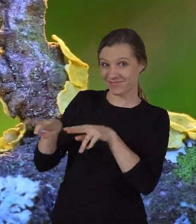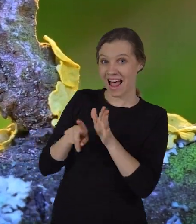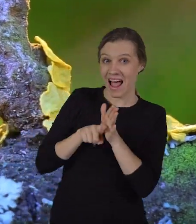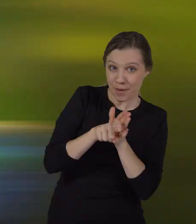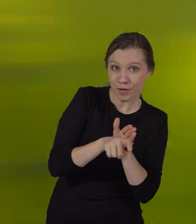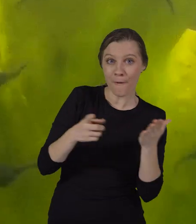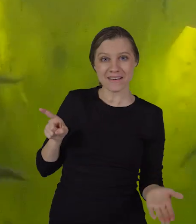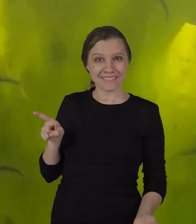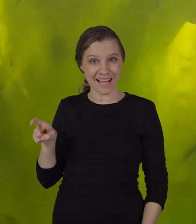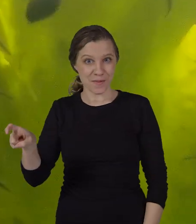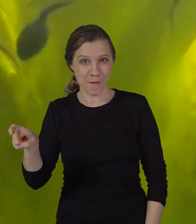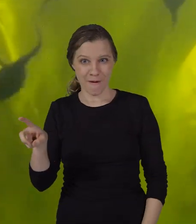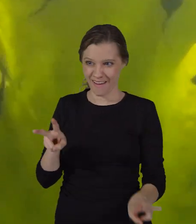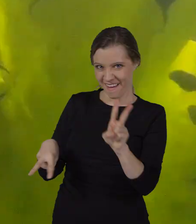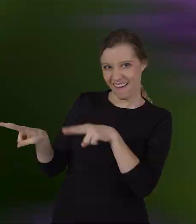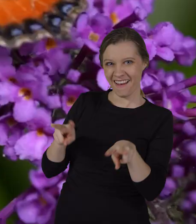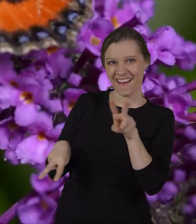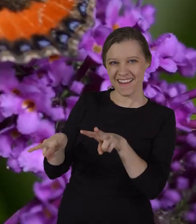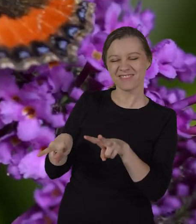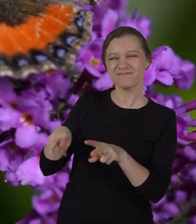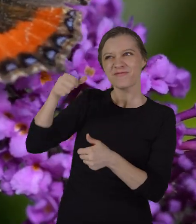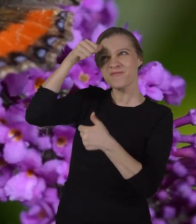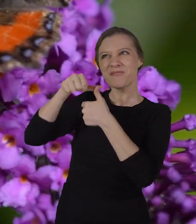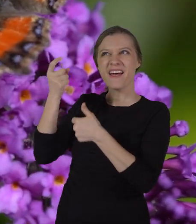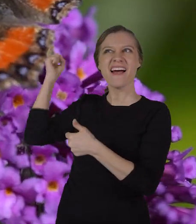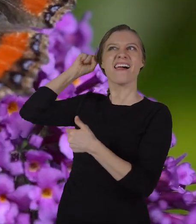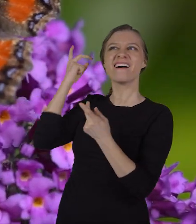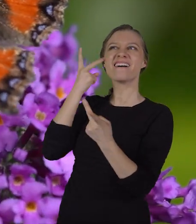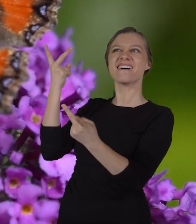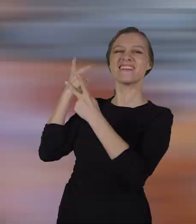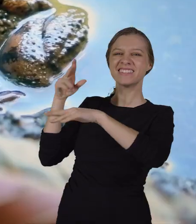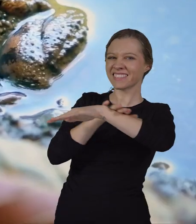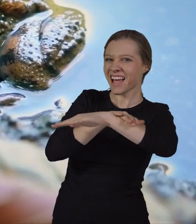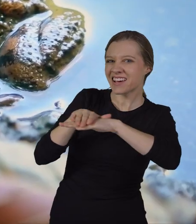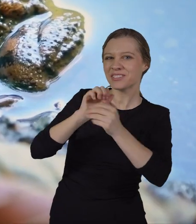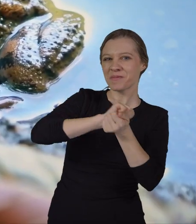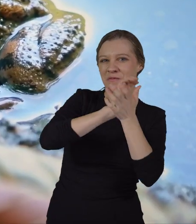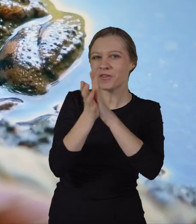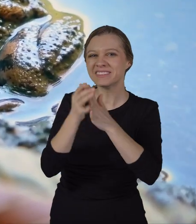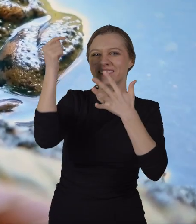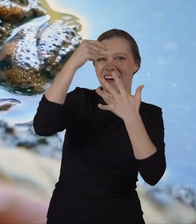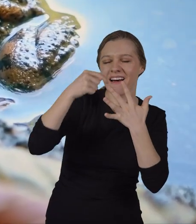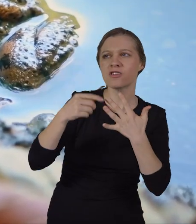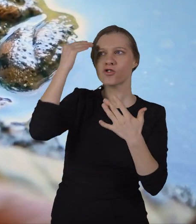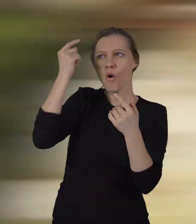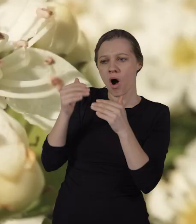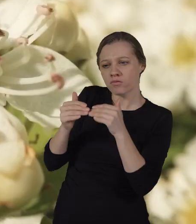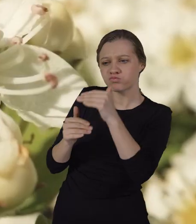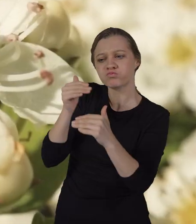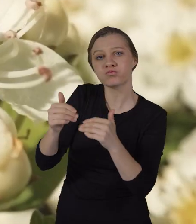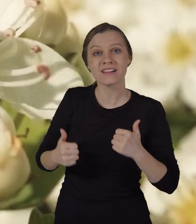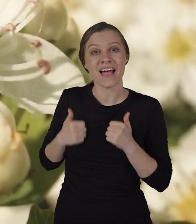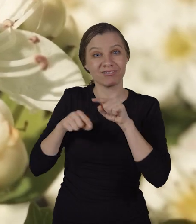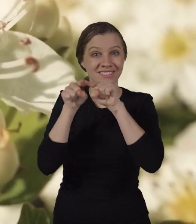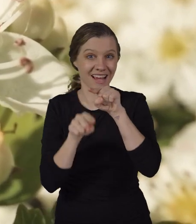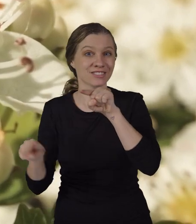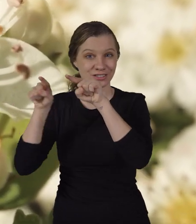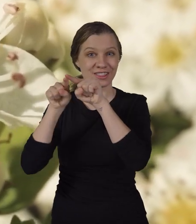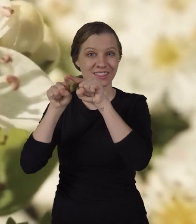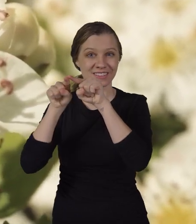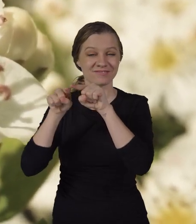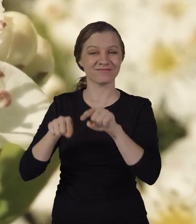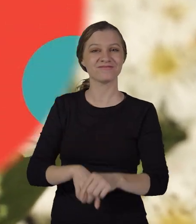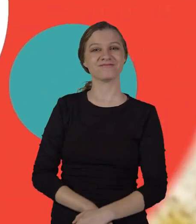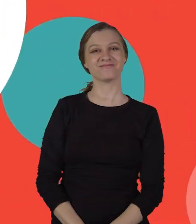see a caterpillar or a tadpole you can remember the stages of metamorphosis and know what comes next in their life